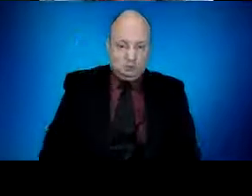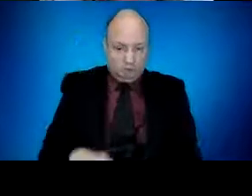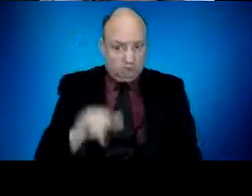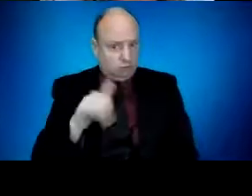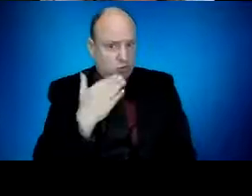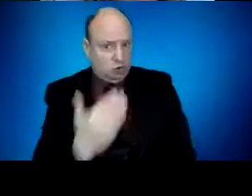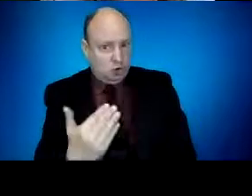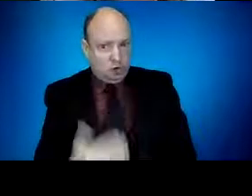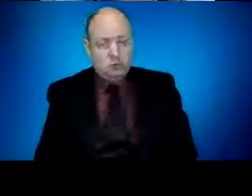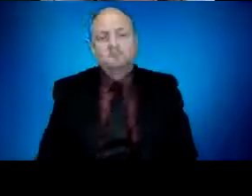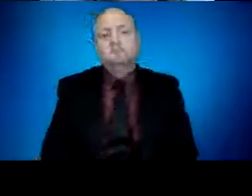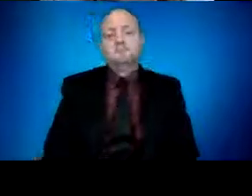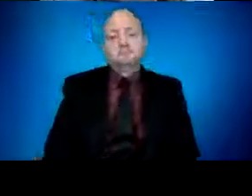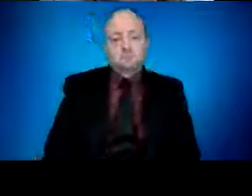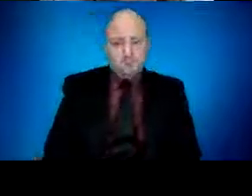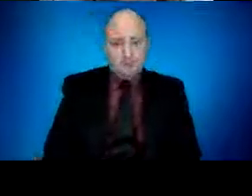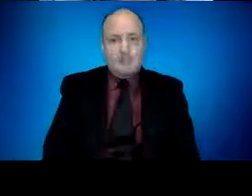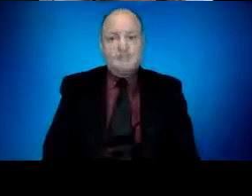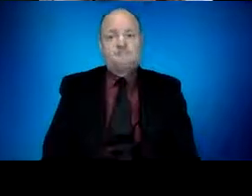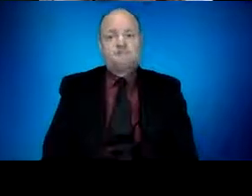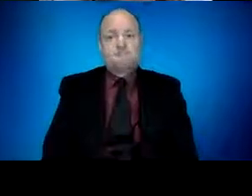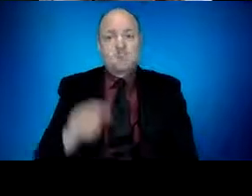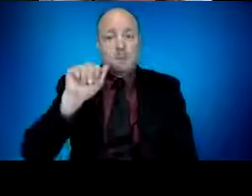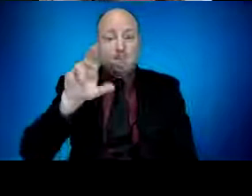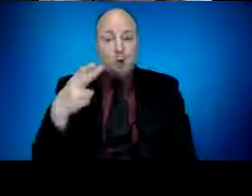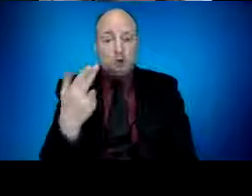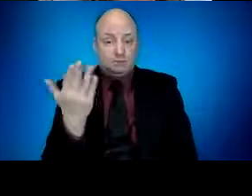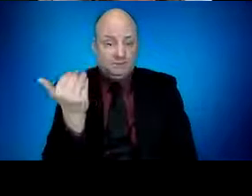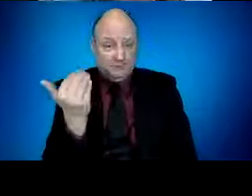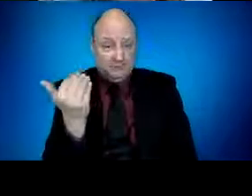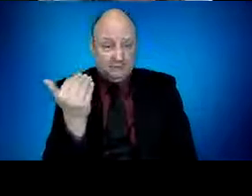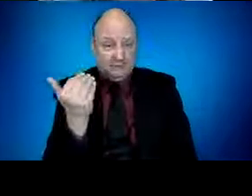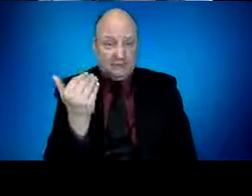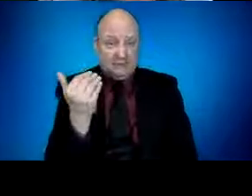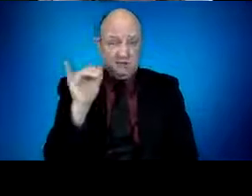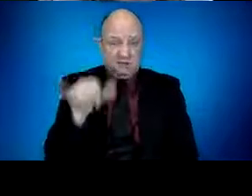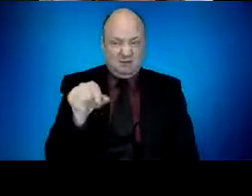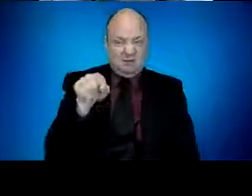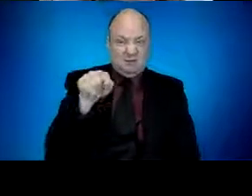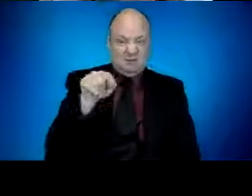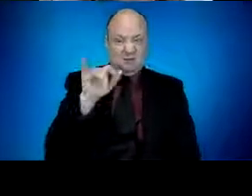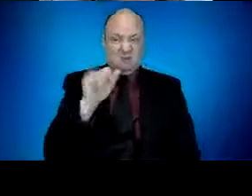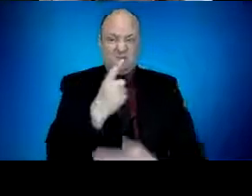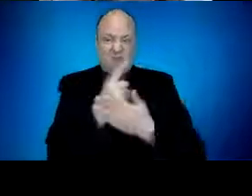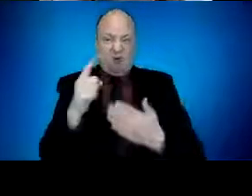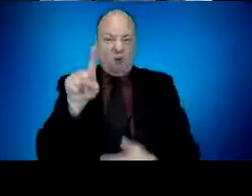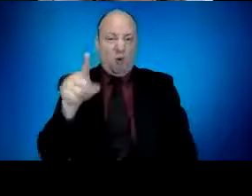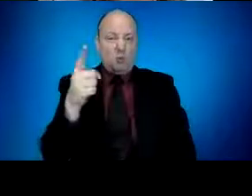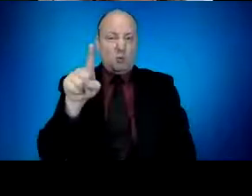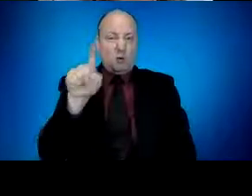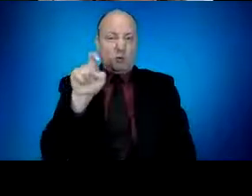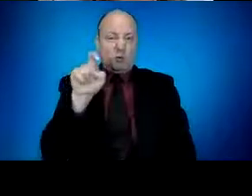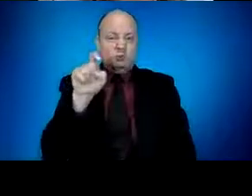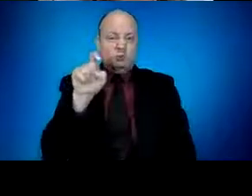the 21st, OHA reported 1,920 cases, a 15% decrease from the prior week.